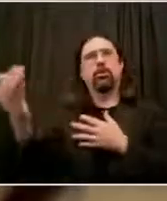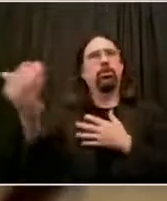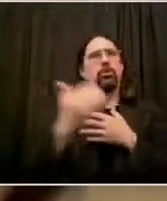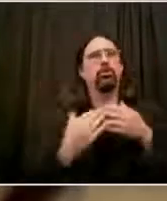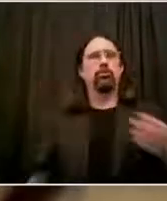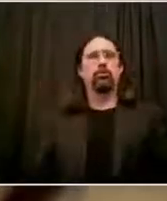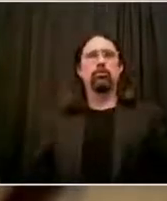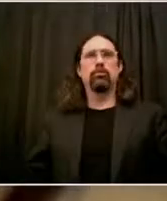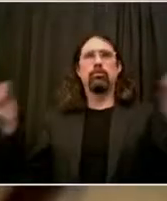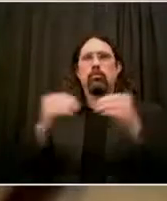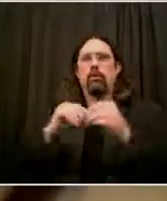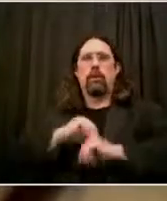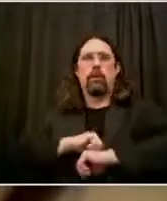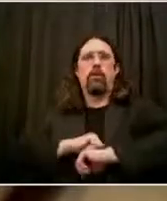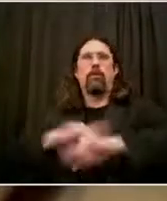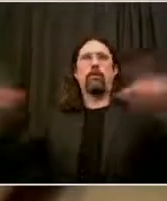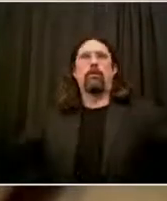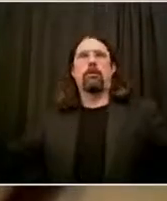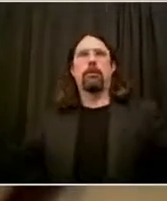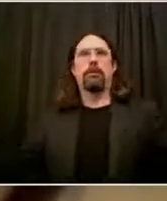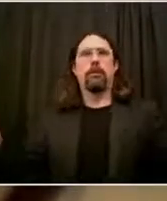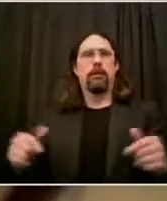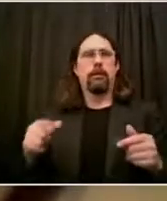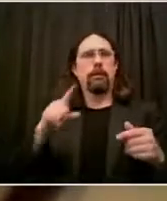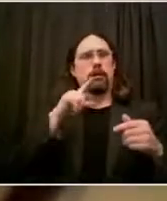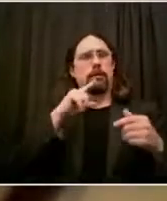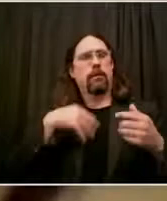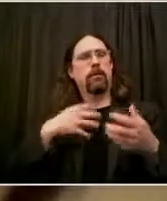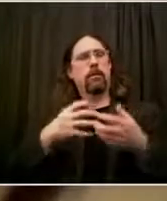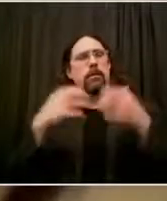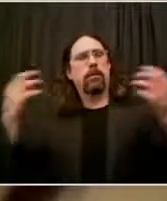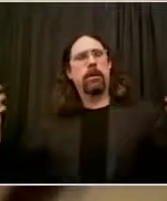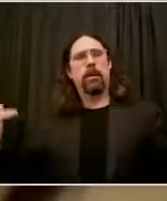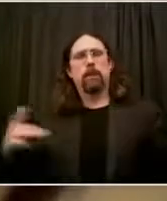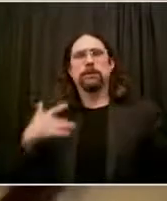continue those conversations and figure out how to operationalize a lot of that.